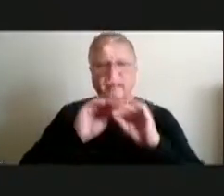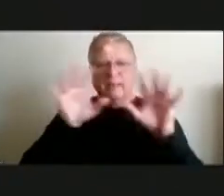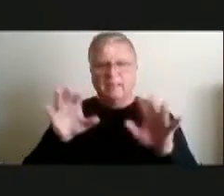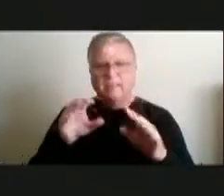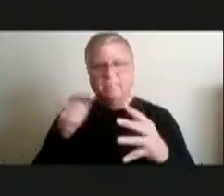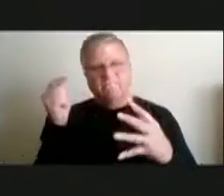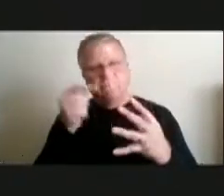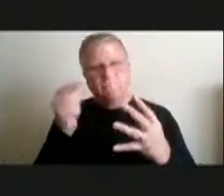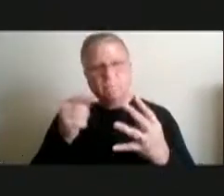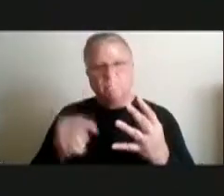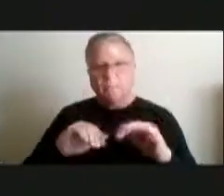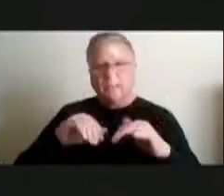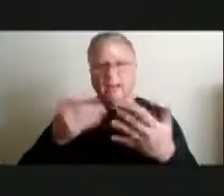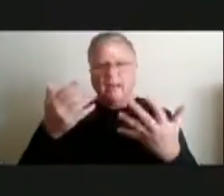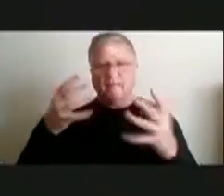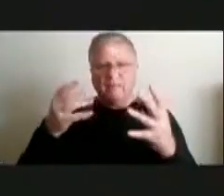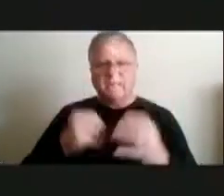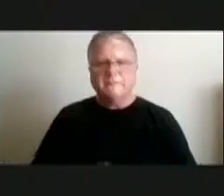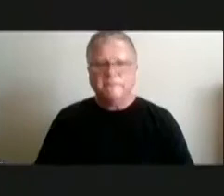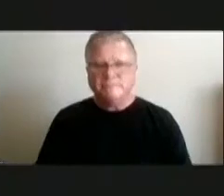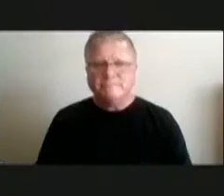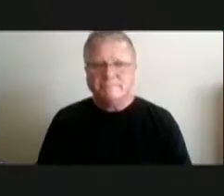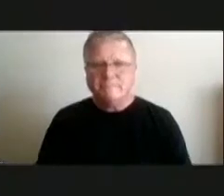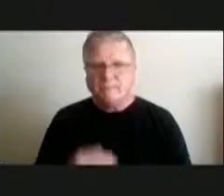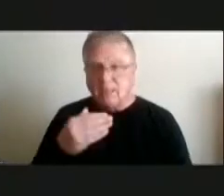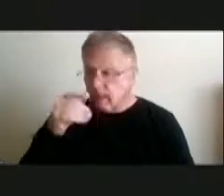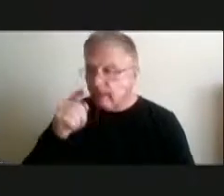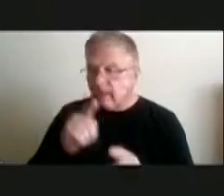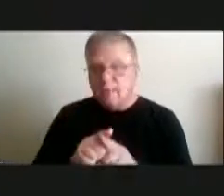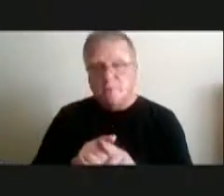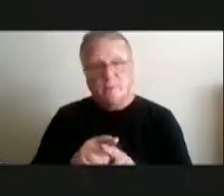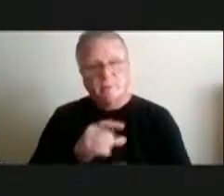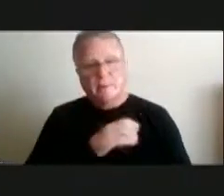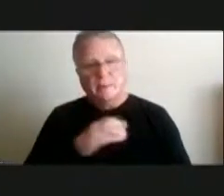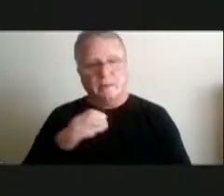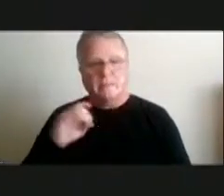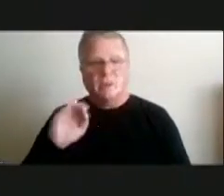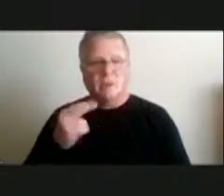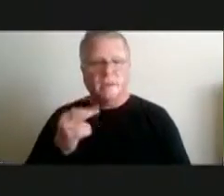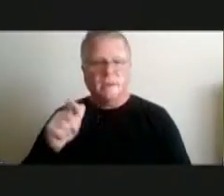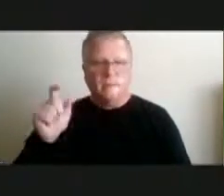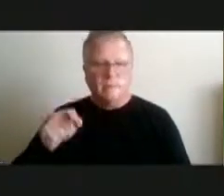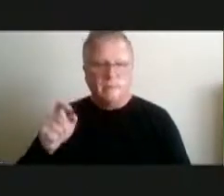you but i also agree with councilman coghill you can make some changes all right